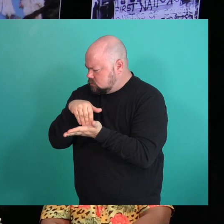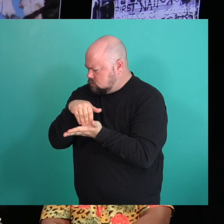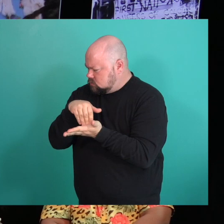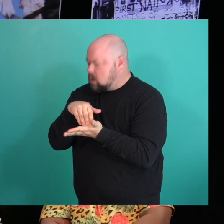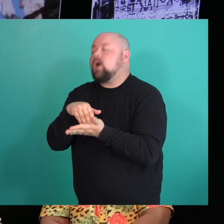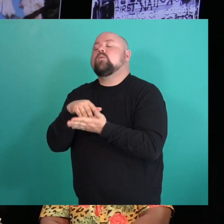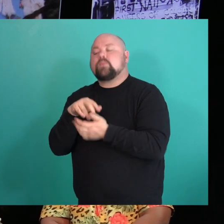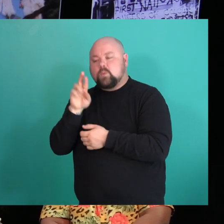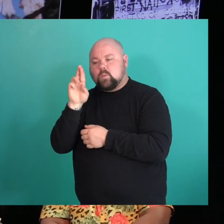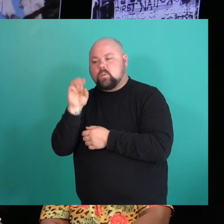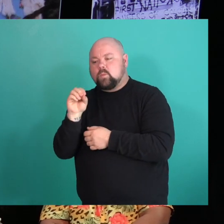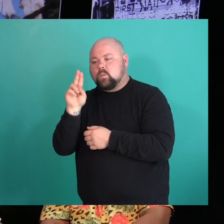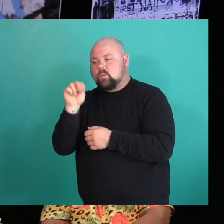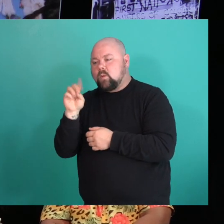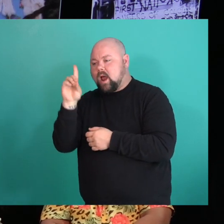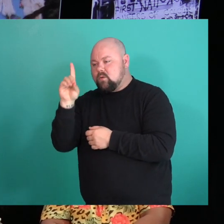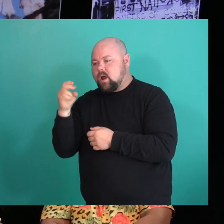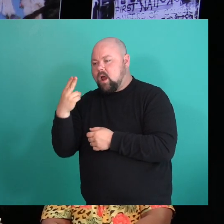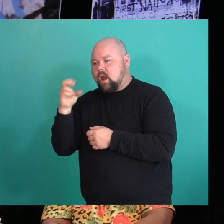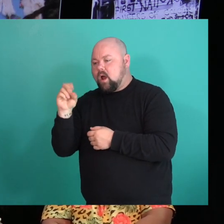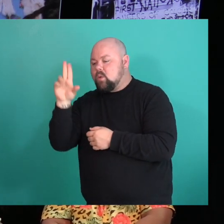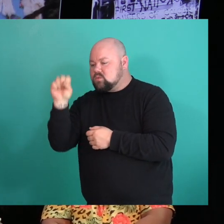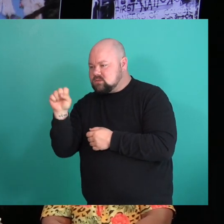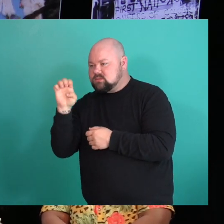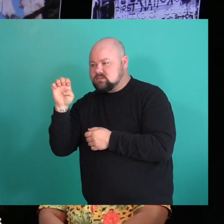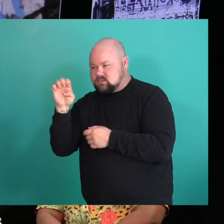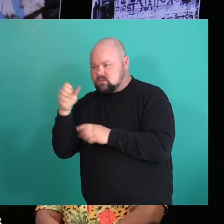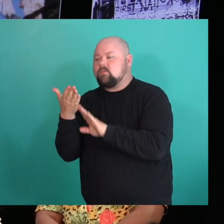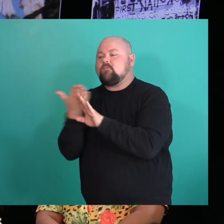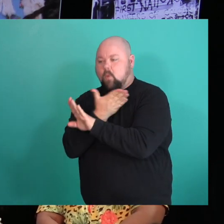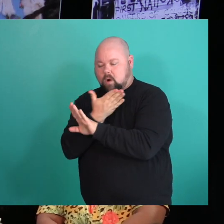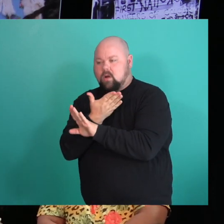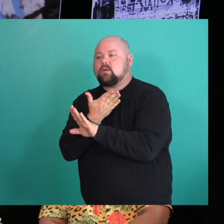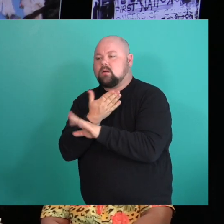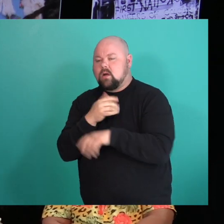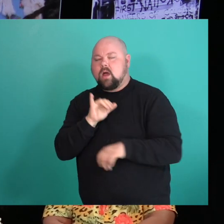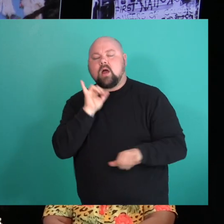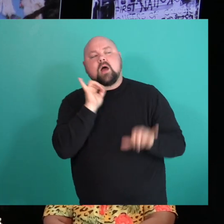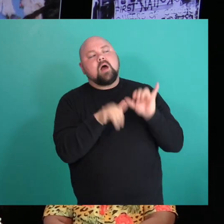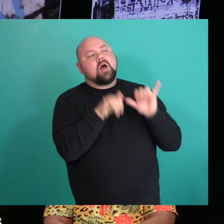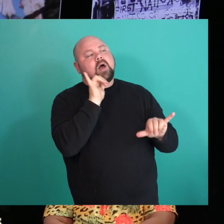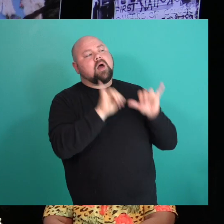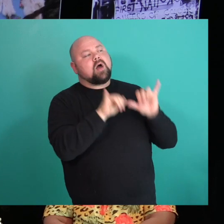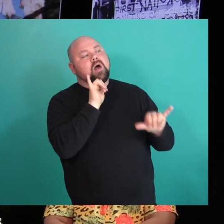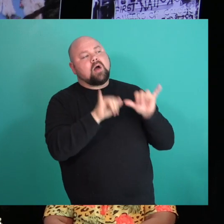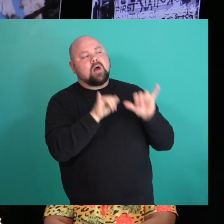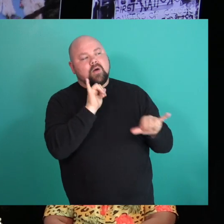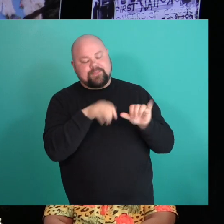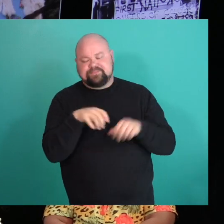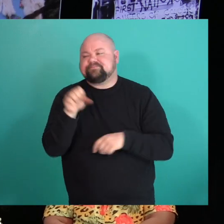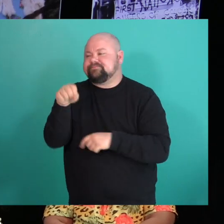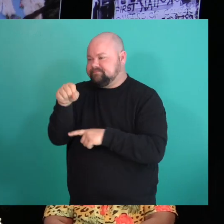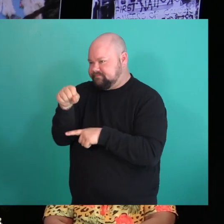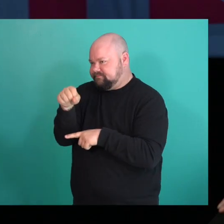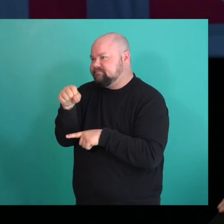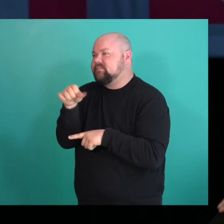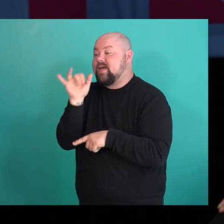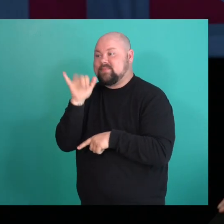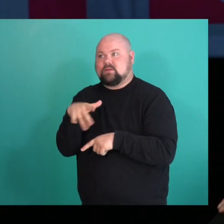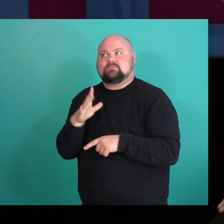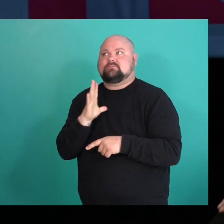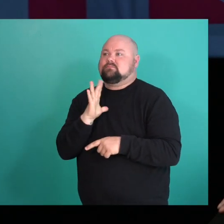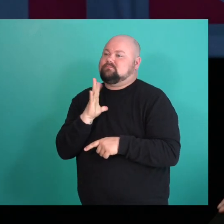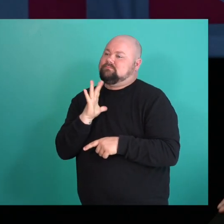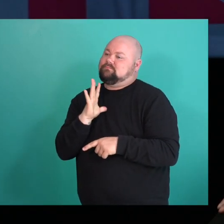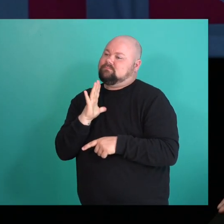Roundhouse. Roundhouse. Yes. Where the Roundhouse was. Yeah, yeah. Where the Roundhouse was. Oh, yeah, yeah. was, it was great.